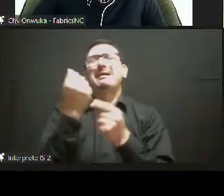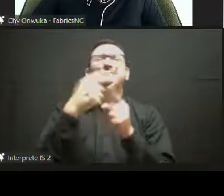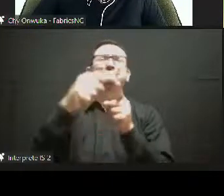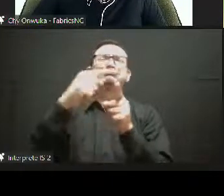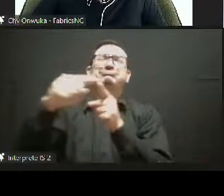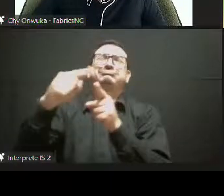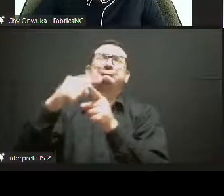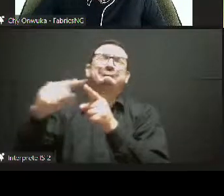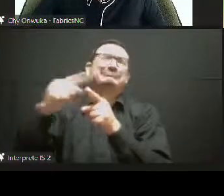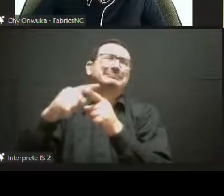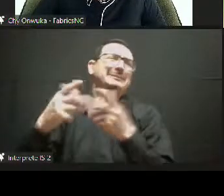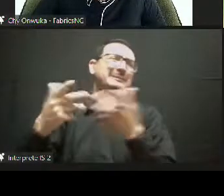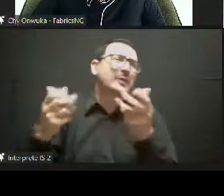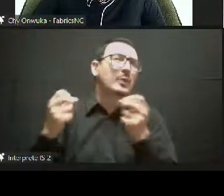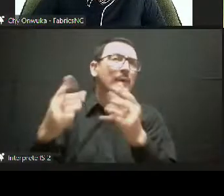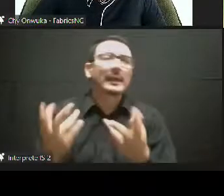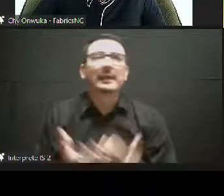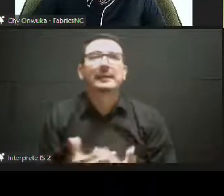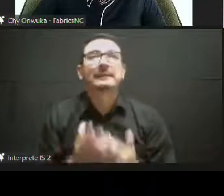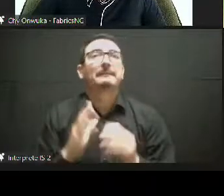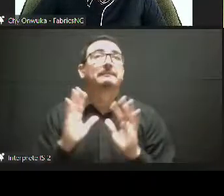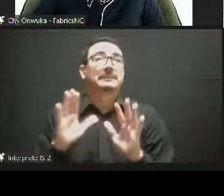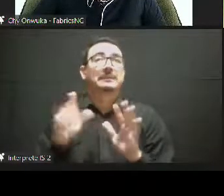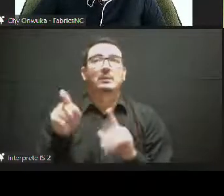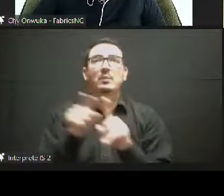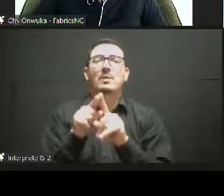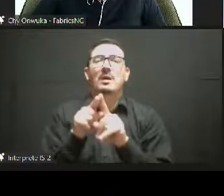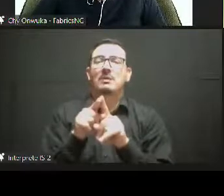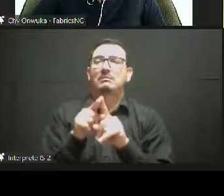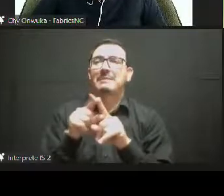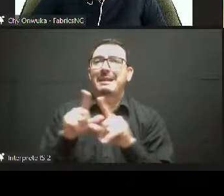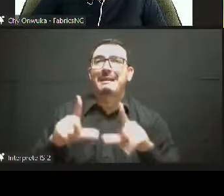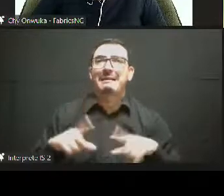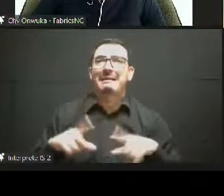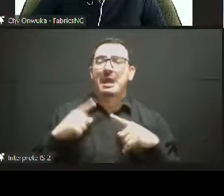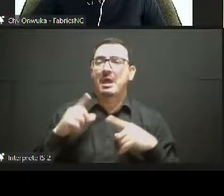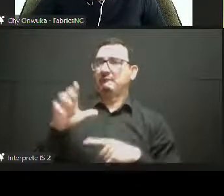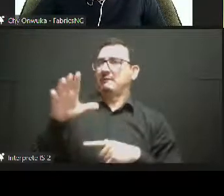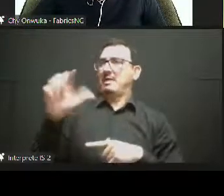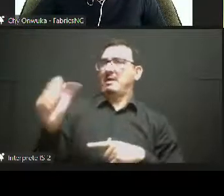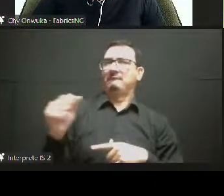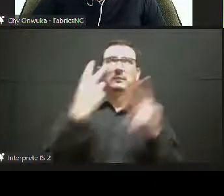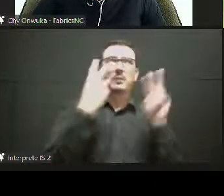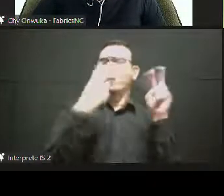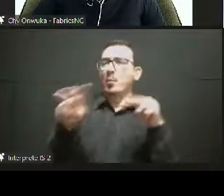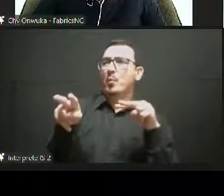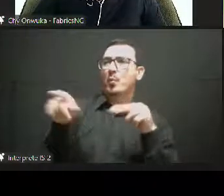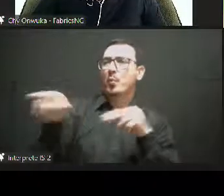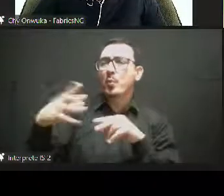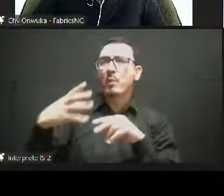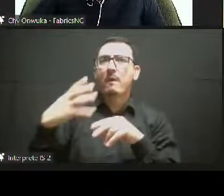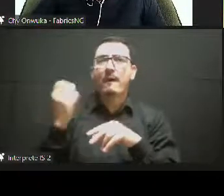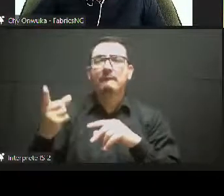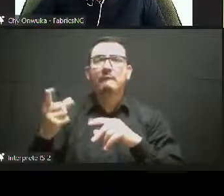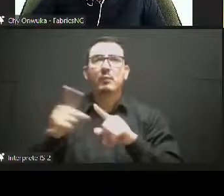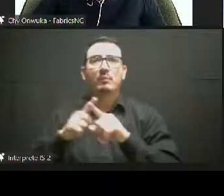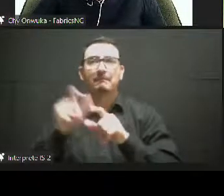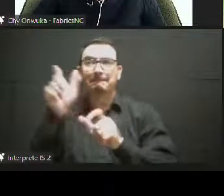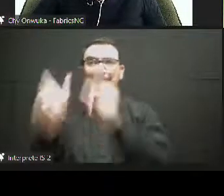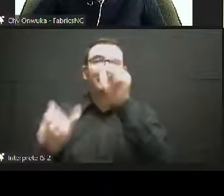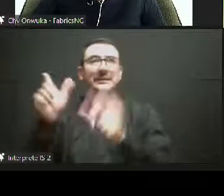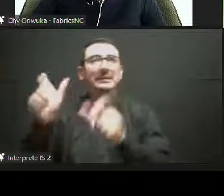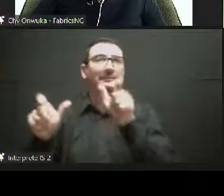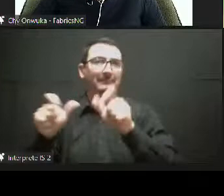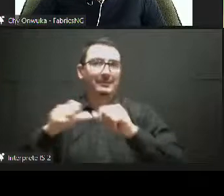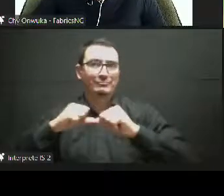public sector finance, because only a few countries invest taxpayers'